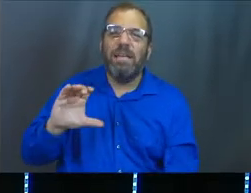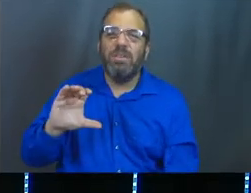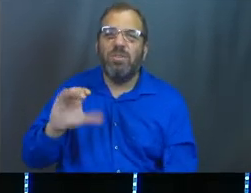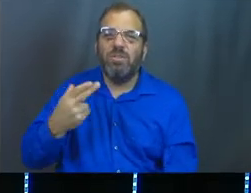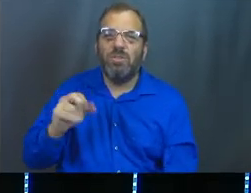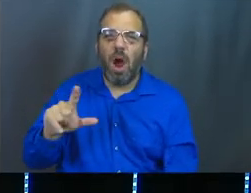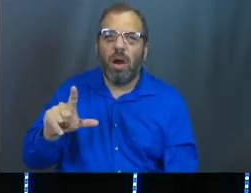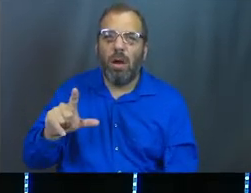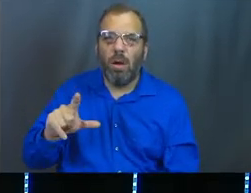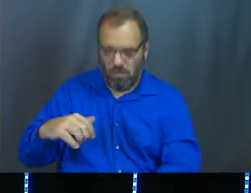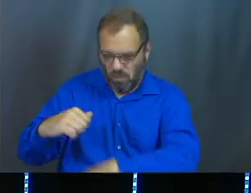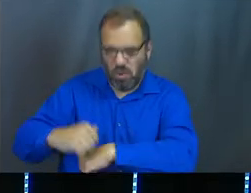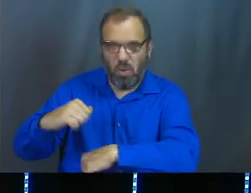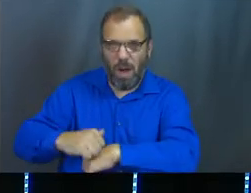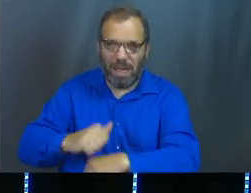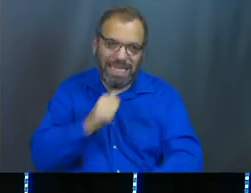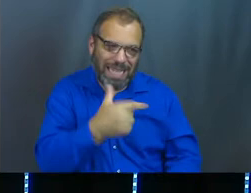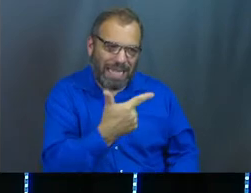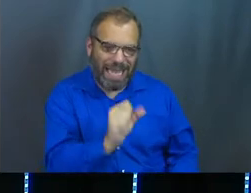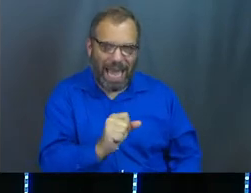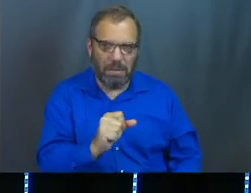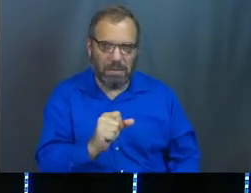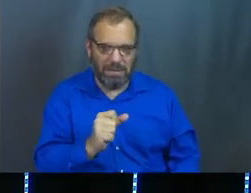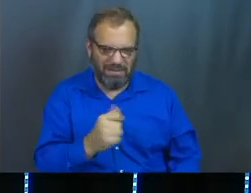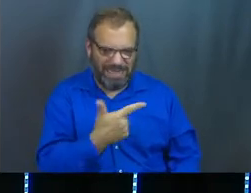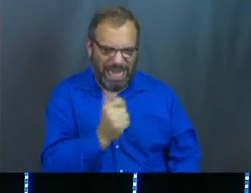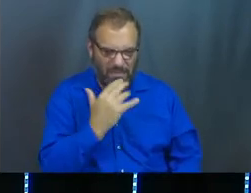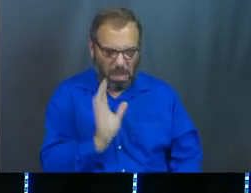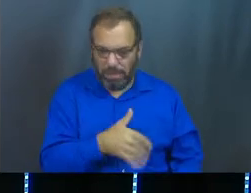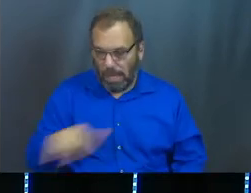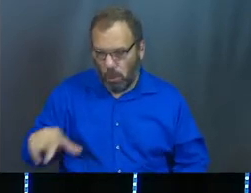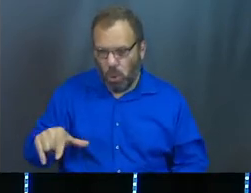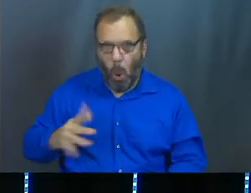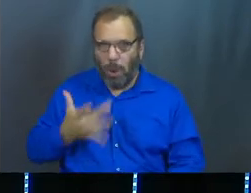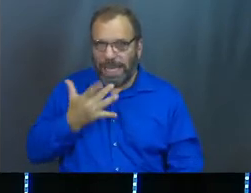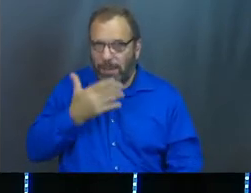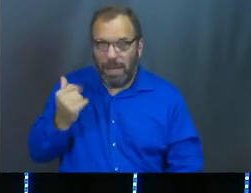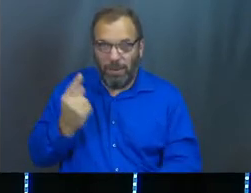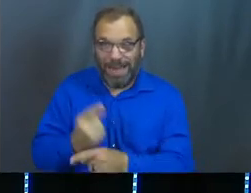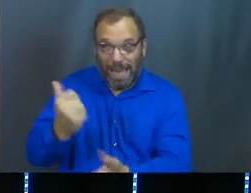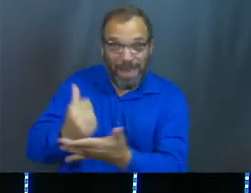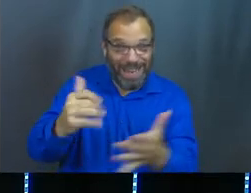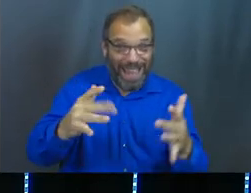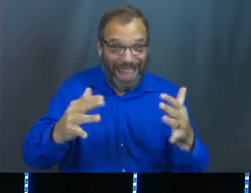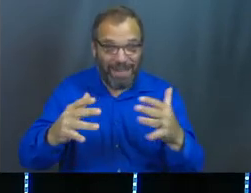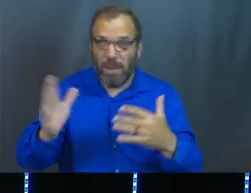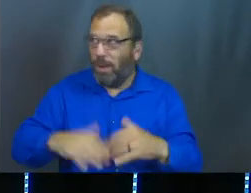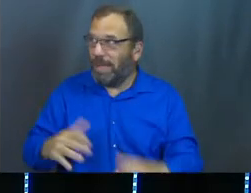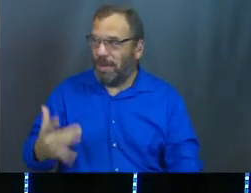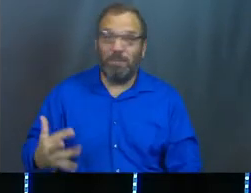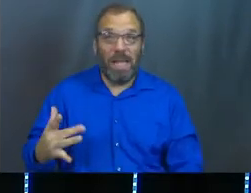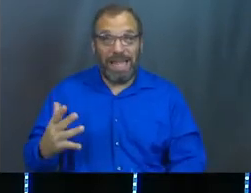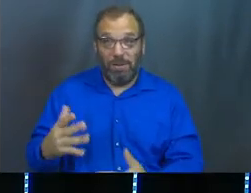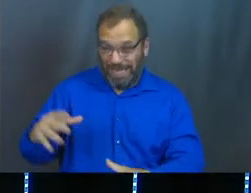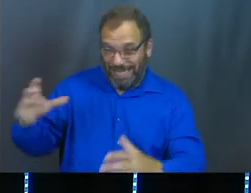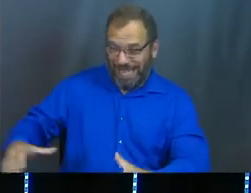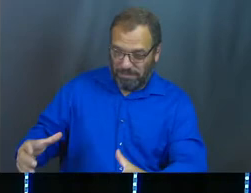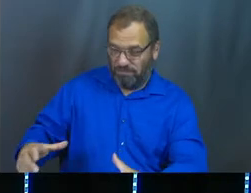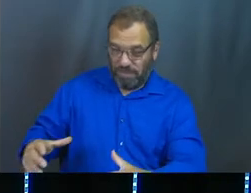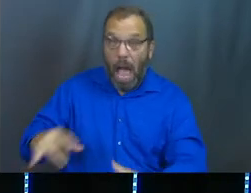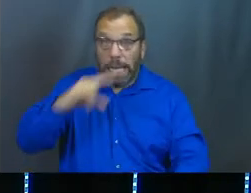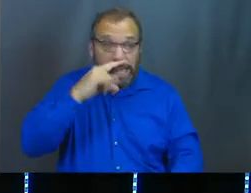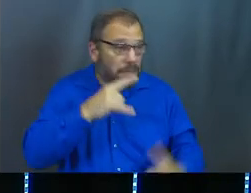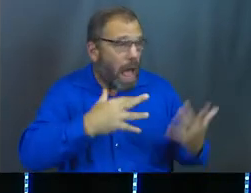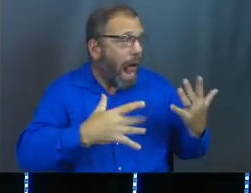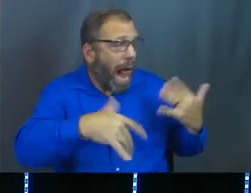charcoal because charcoal tastes better. Can I get an amen? Okay. It's a charcoal grill and it's going in the backyard and